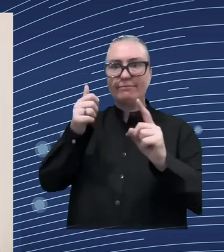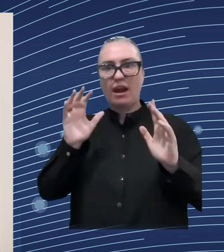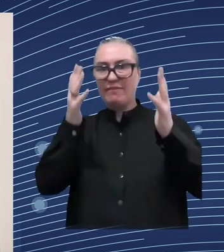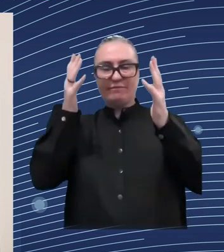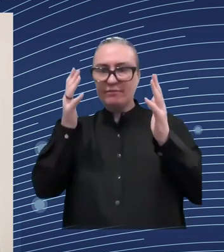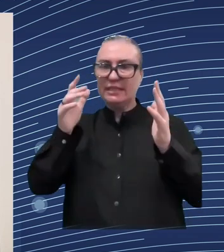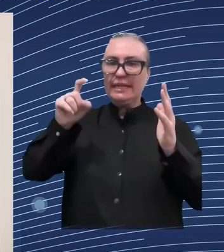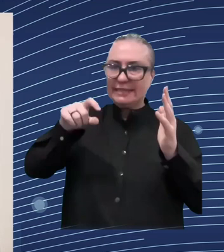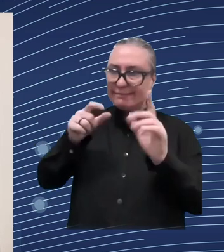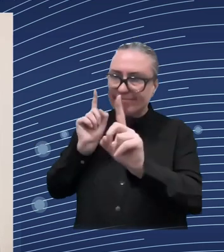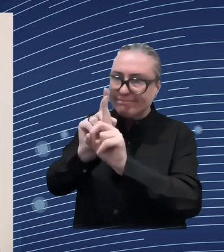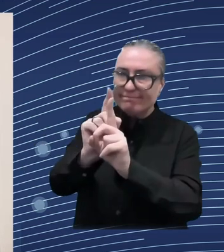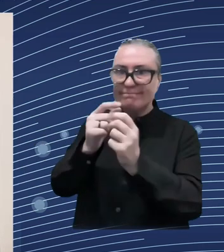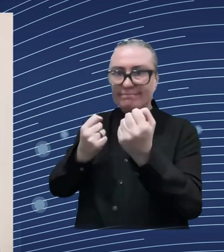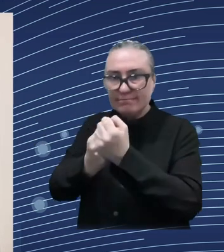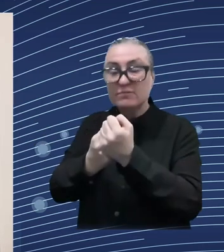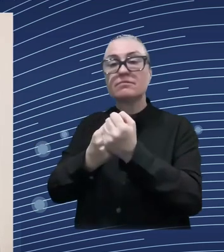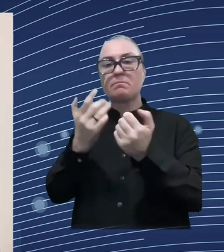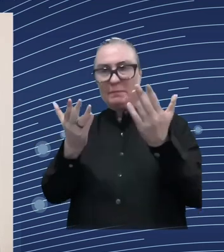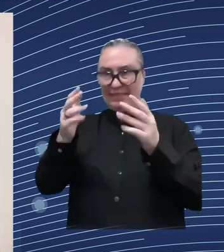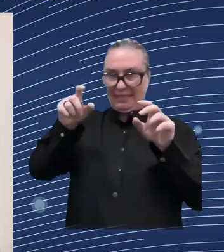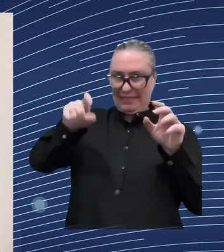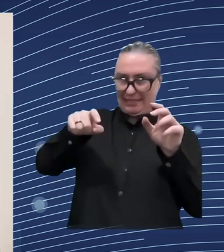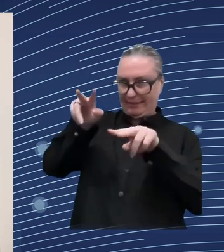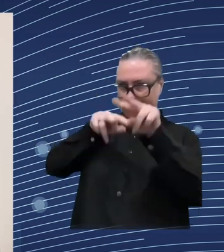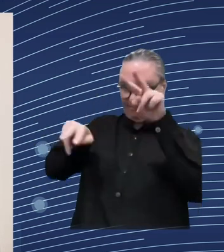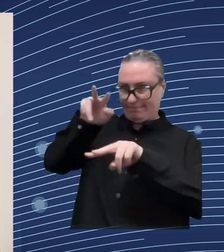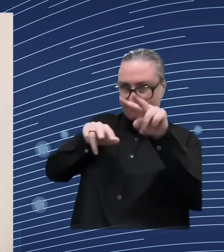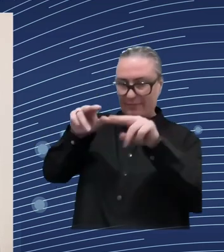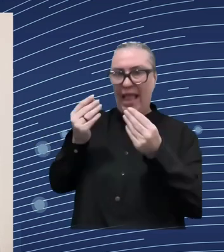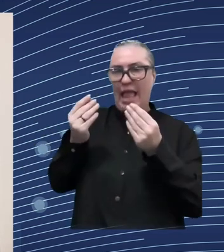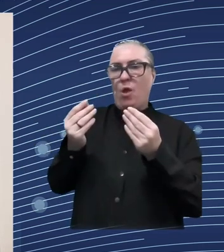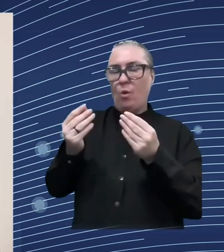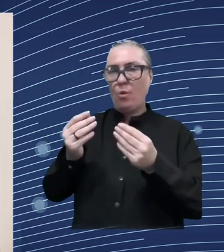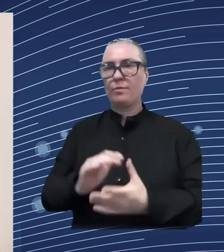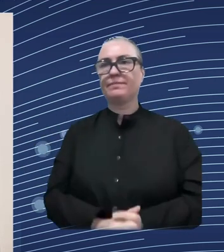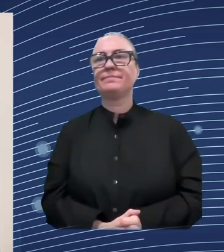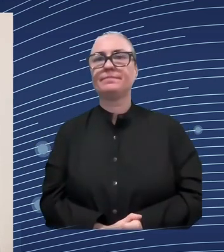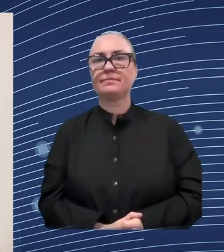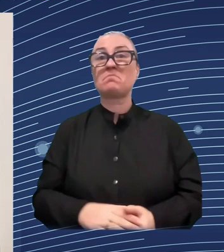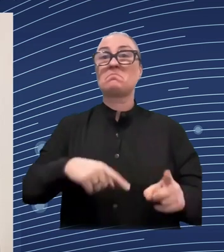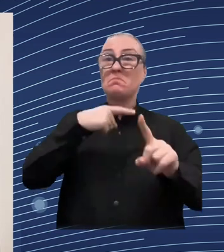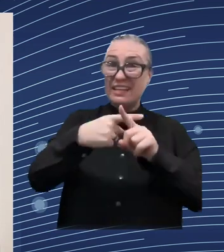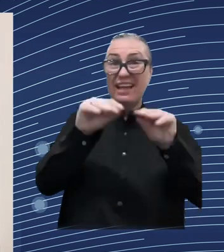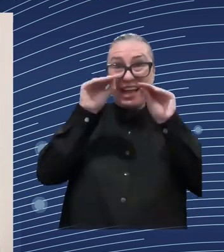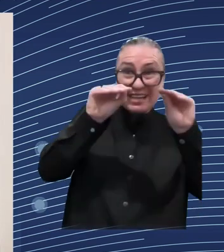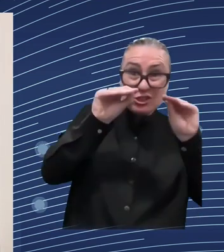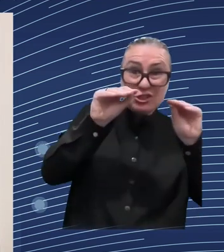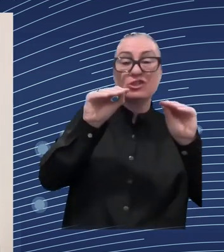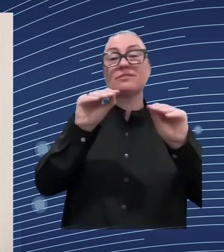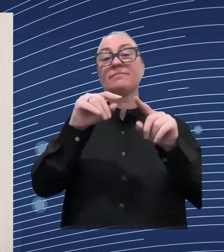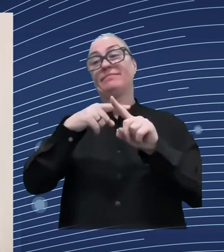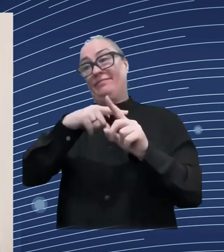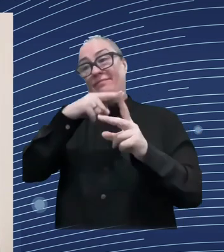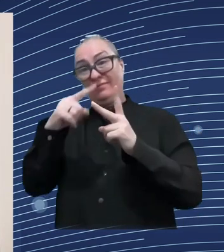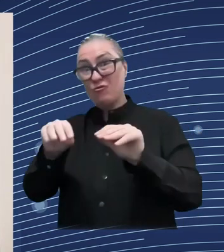here it is critical as i mentioned in terms of the growing number of individuals with disabilities and the growing needs in